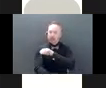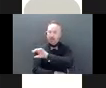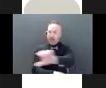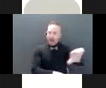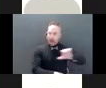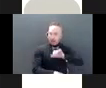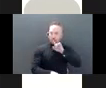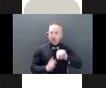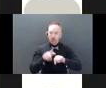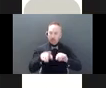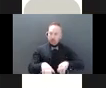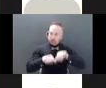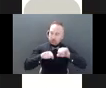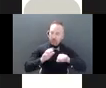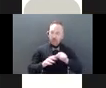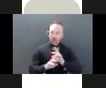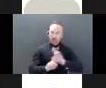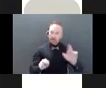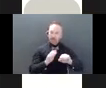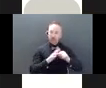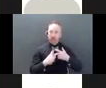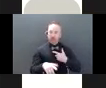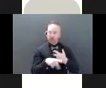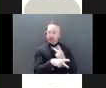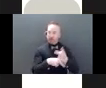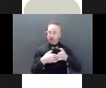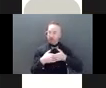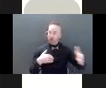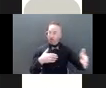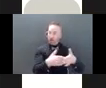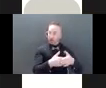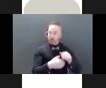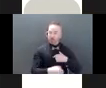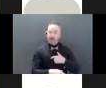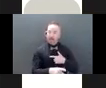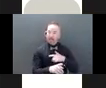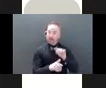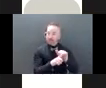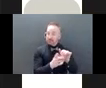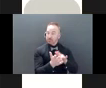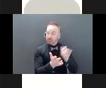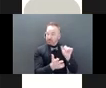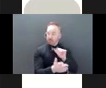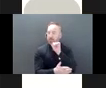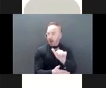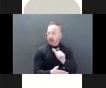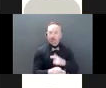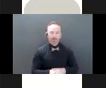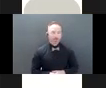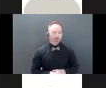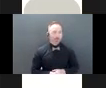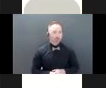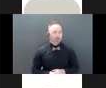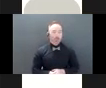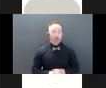a role to help prevent further abuse or harm from being done to a person. As our organization,